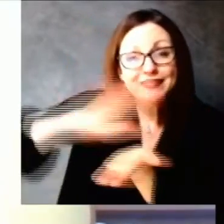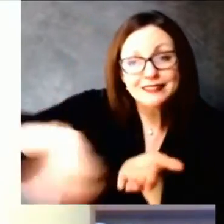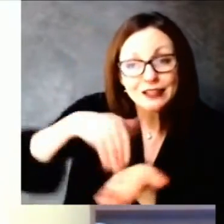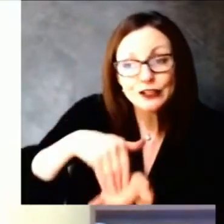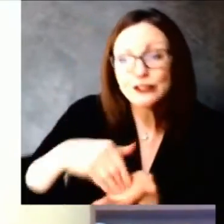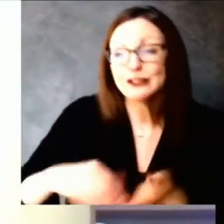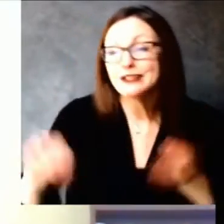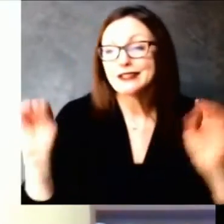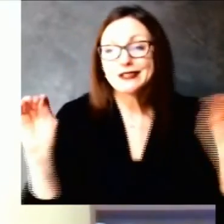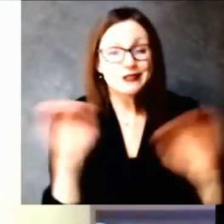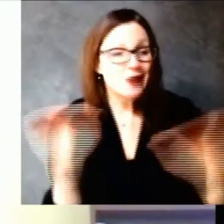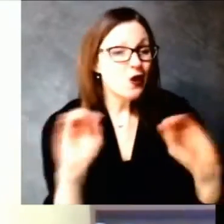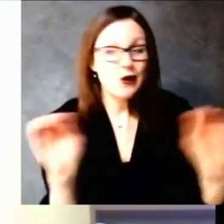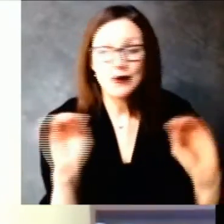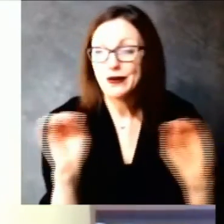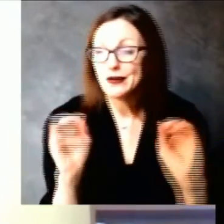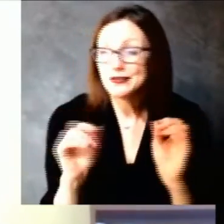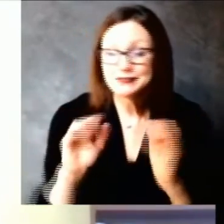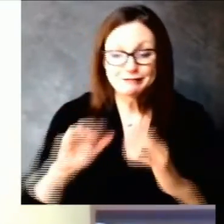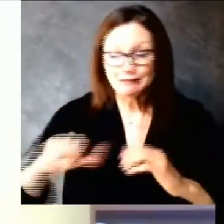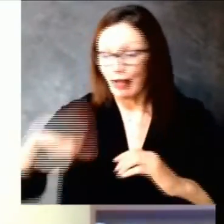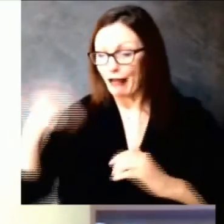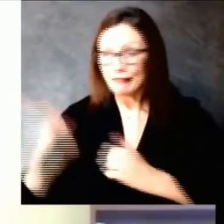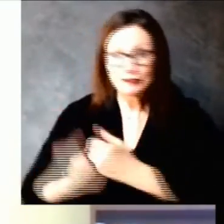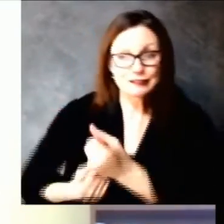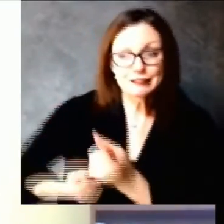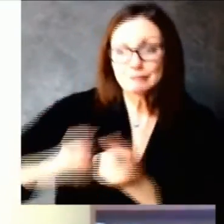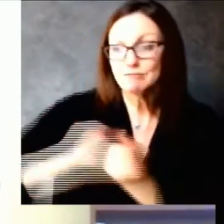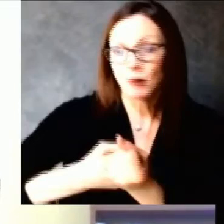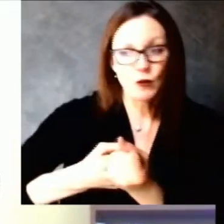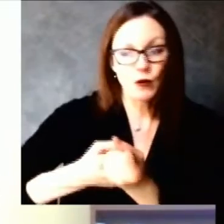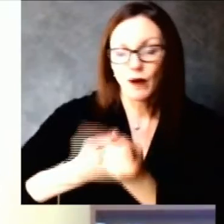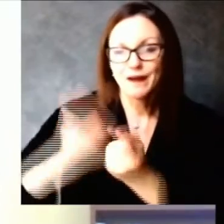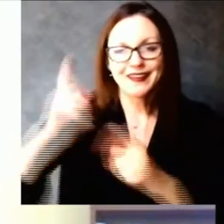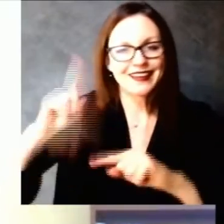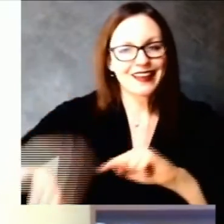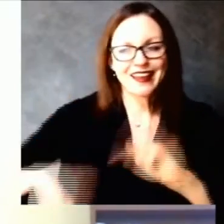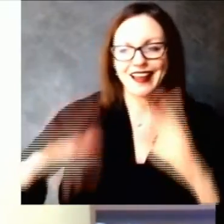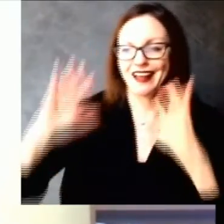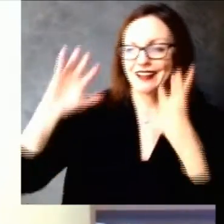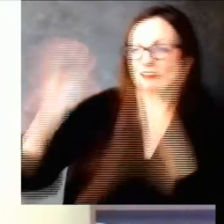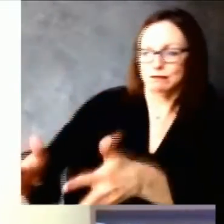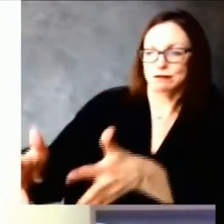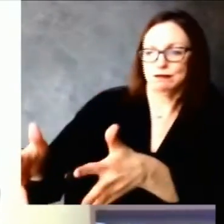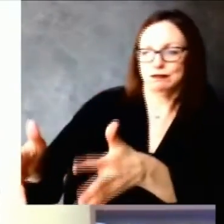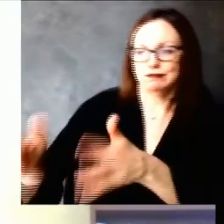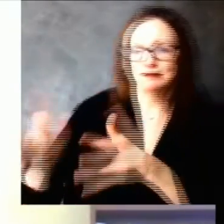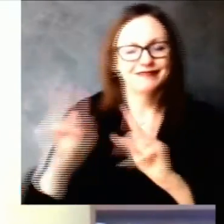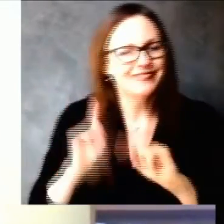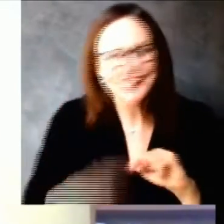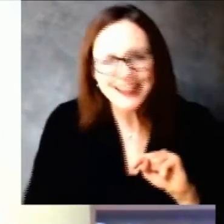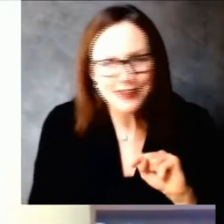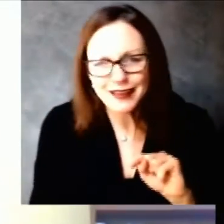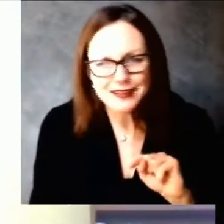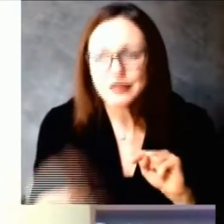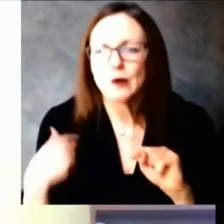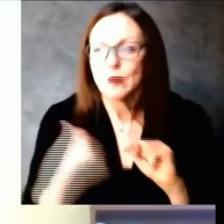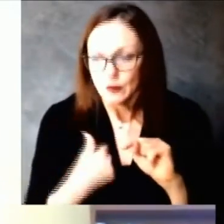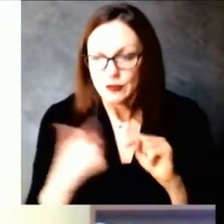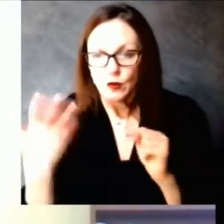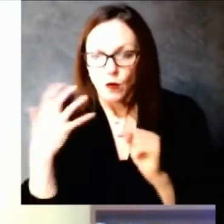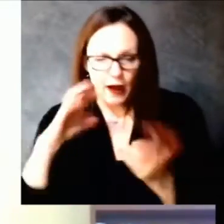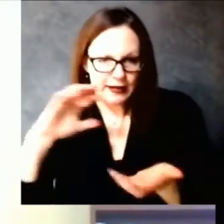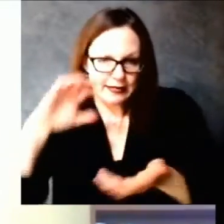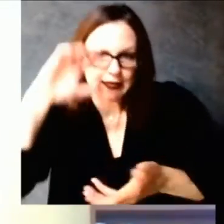as you also mentioned how do we mobilize other support for vaccination to enhance the health care system